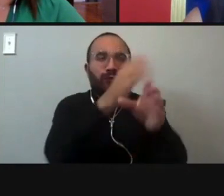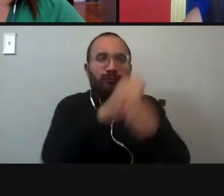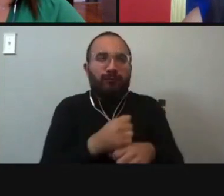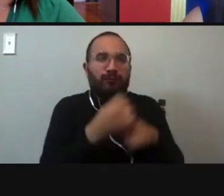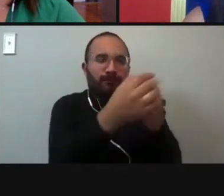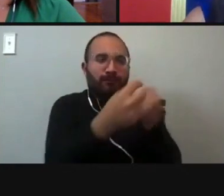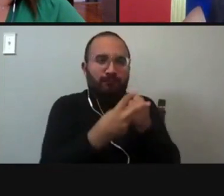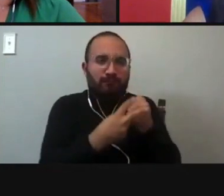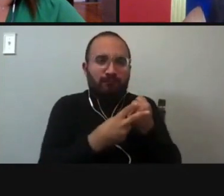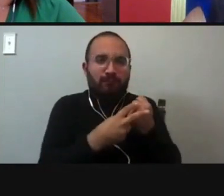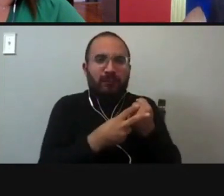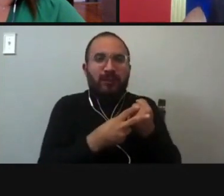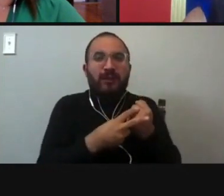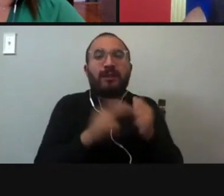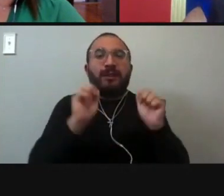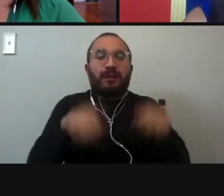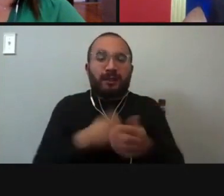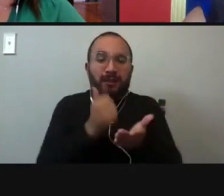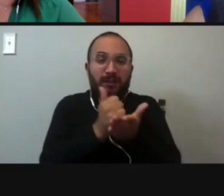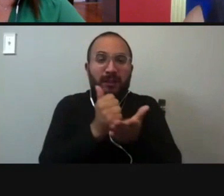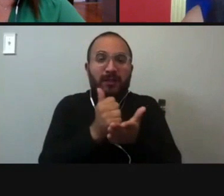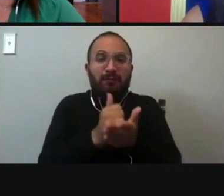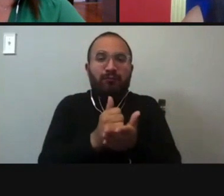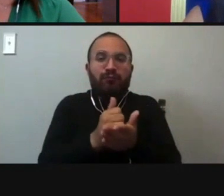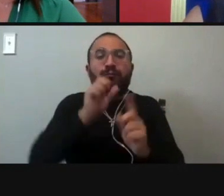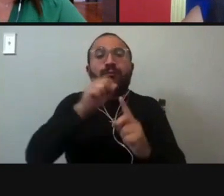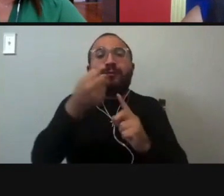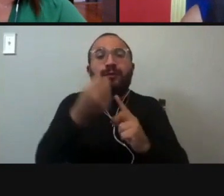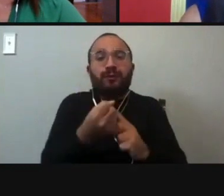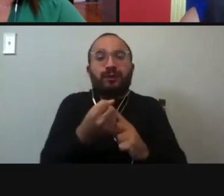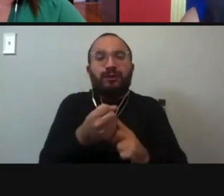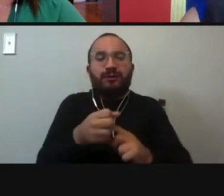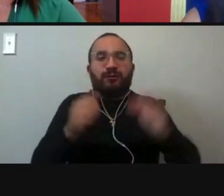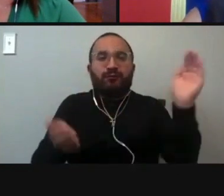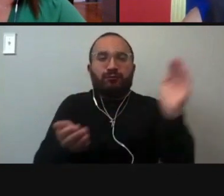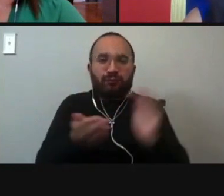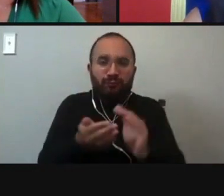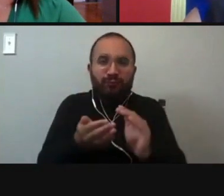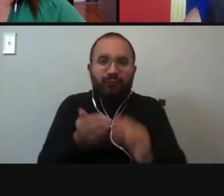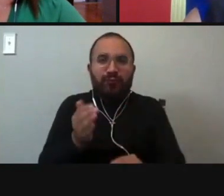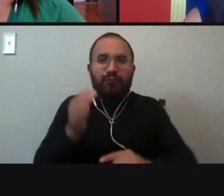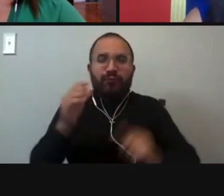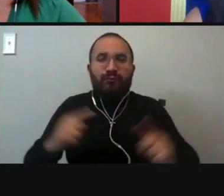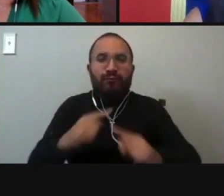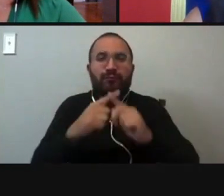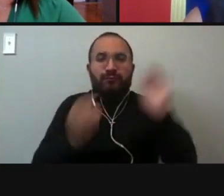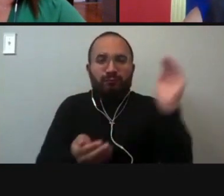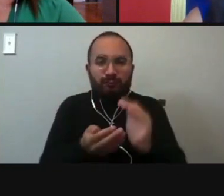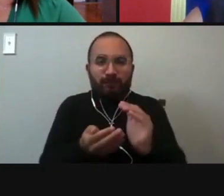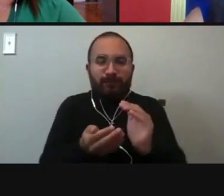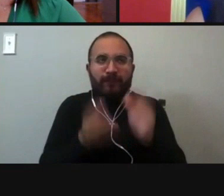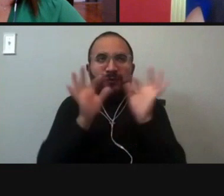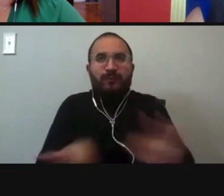expert to help deescalate a situation before law enforcement get involved. So I think it's going to be very important for commissioner's